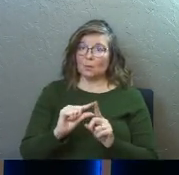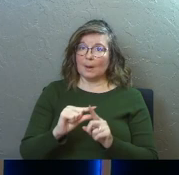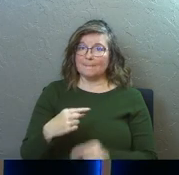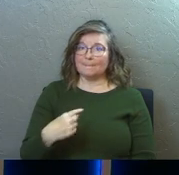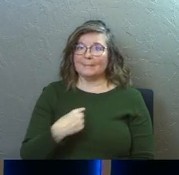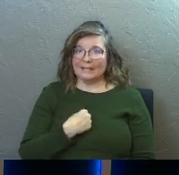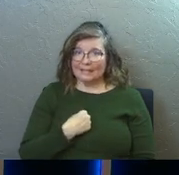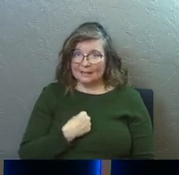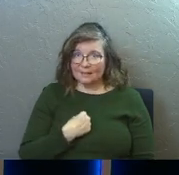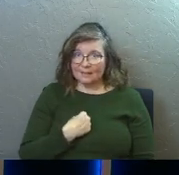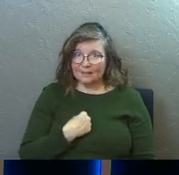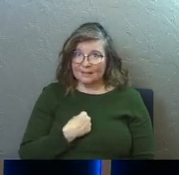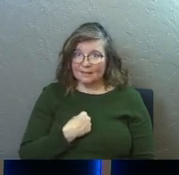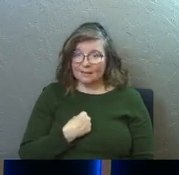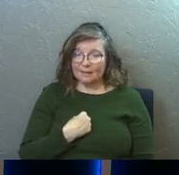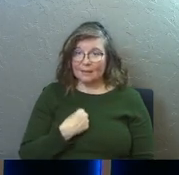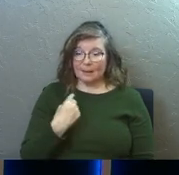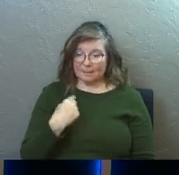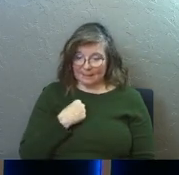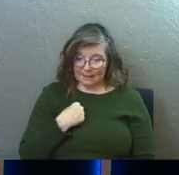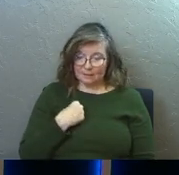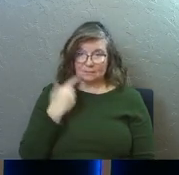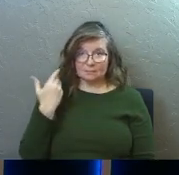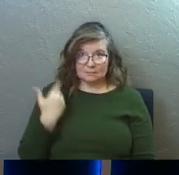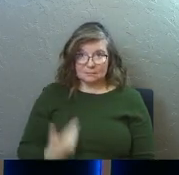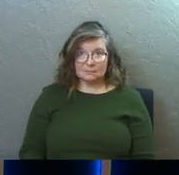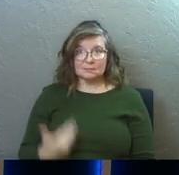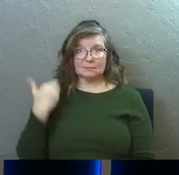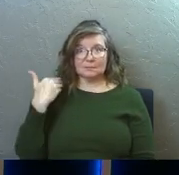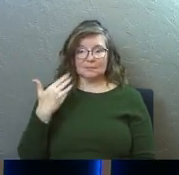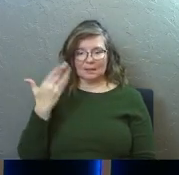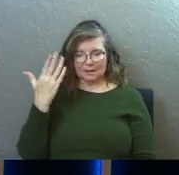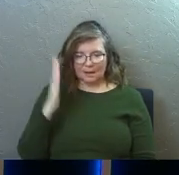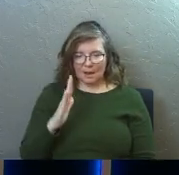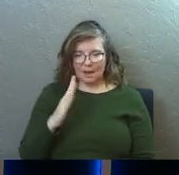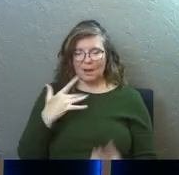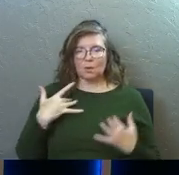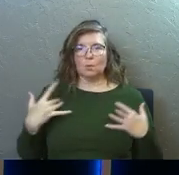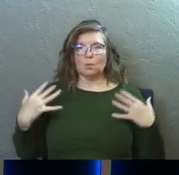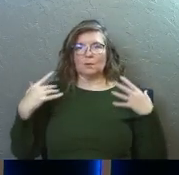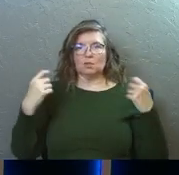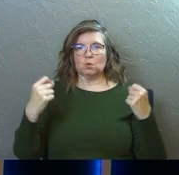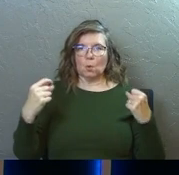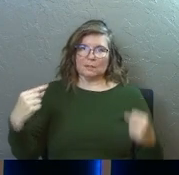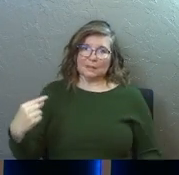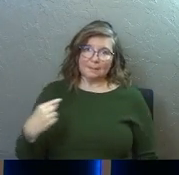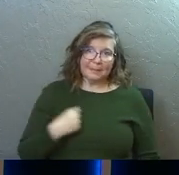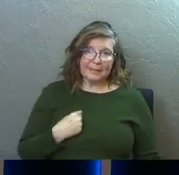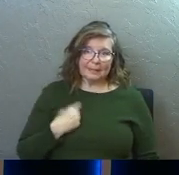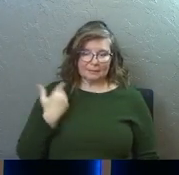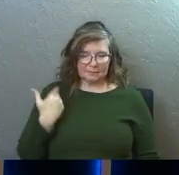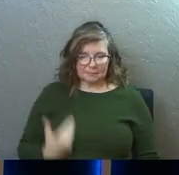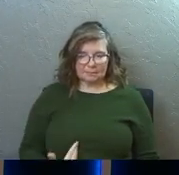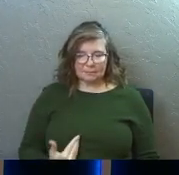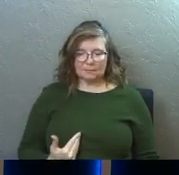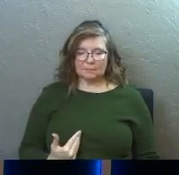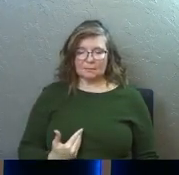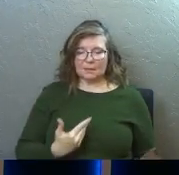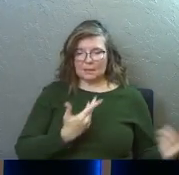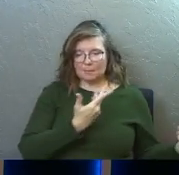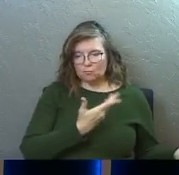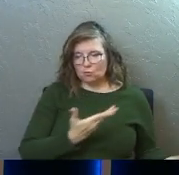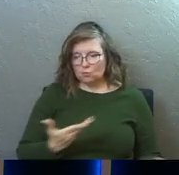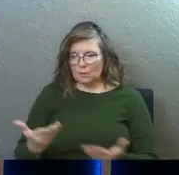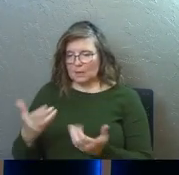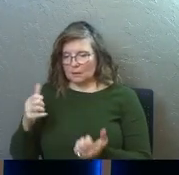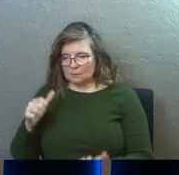me. Just me. God restores me. As he brings me